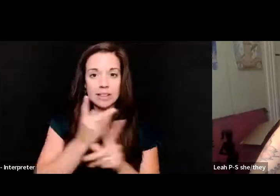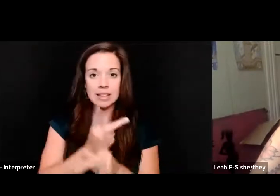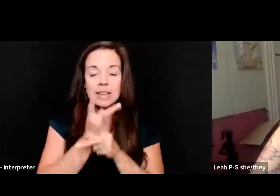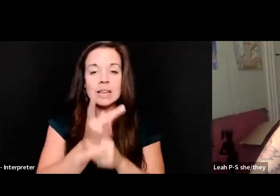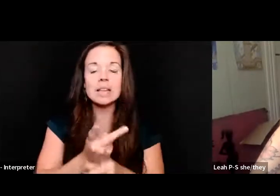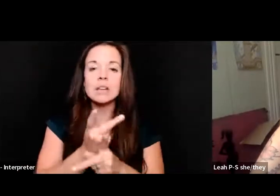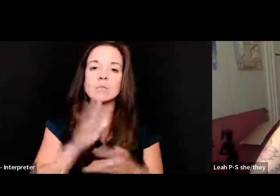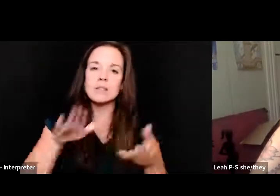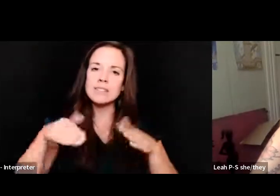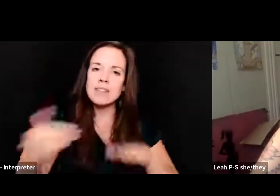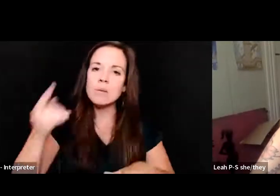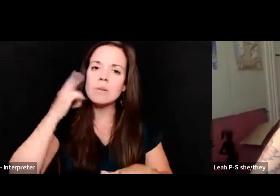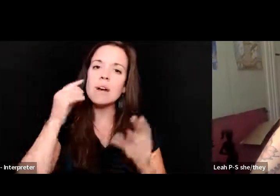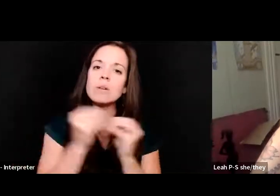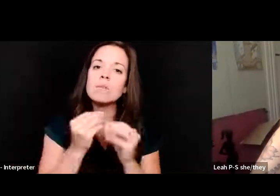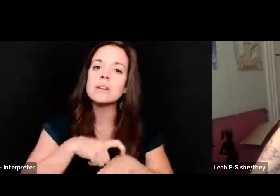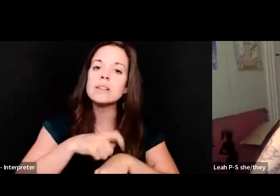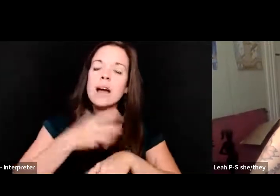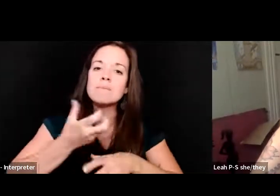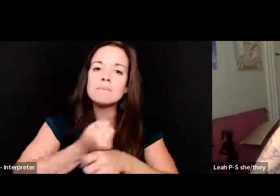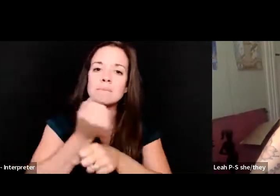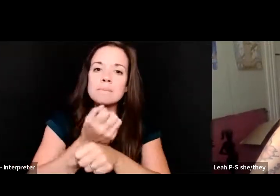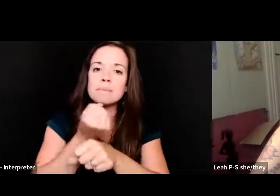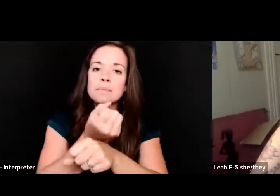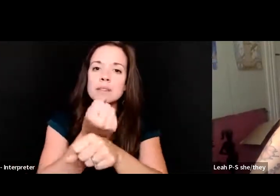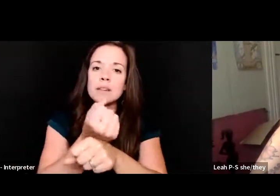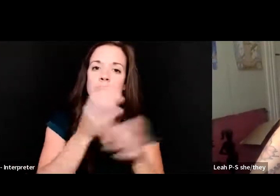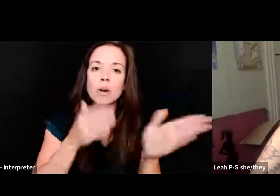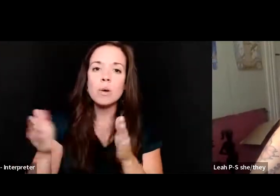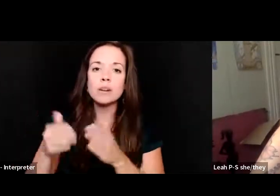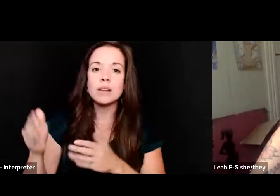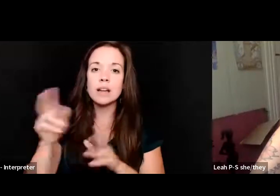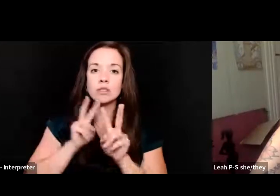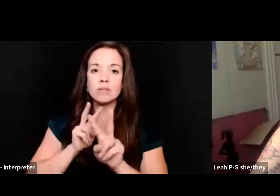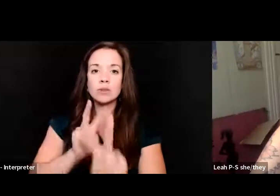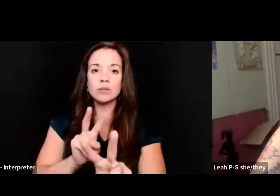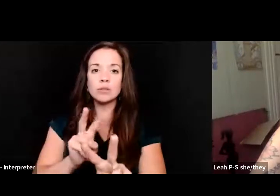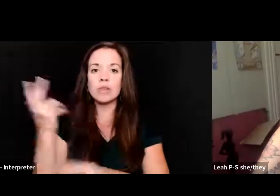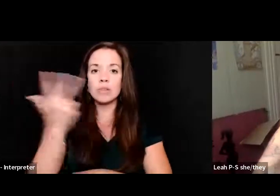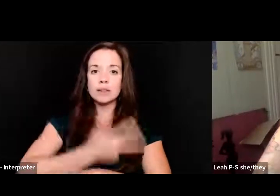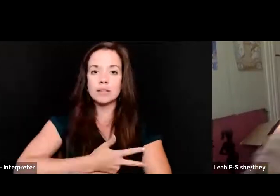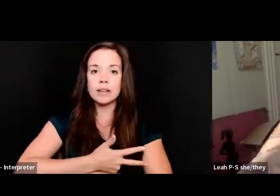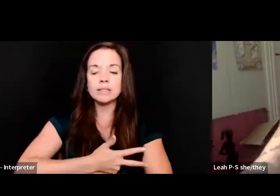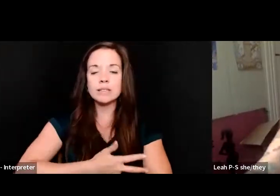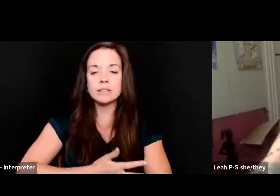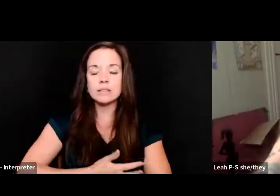we had more time. We organized your funeral in three days. Thanks.